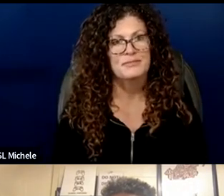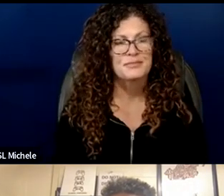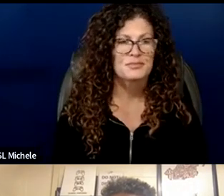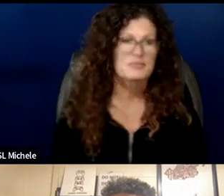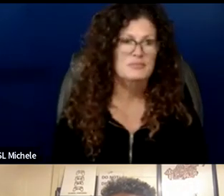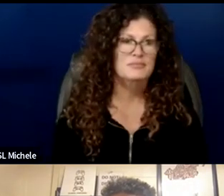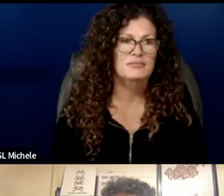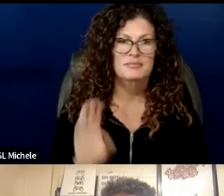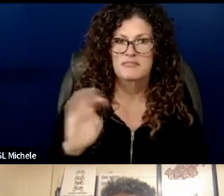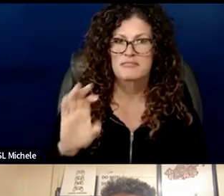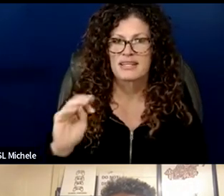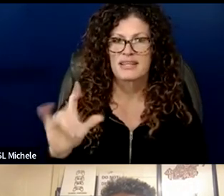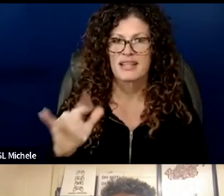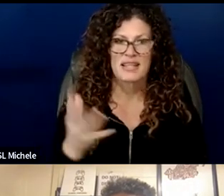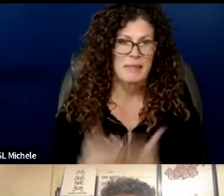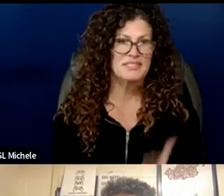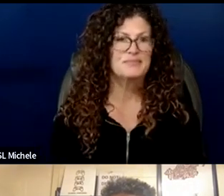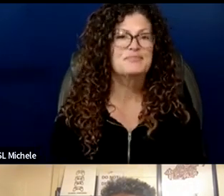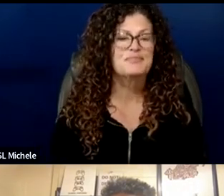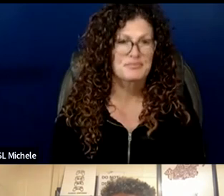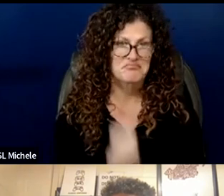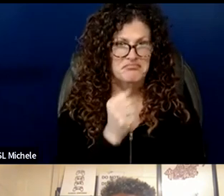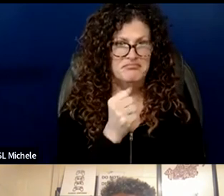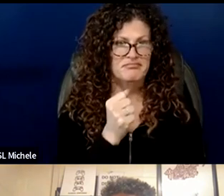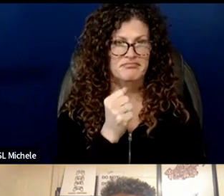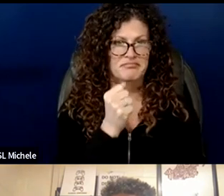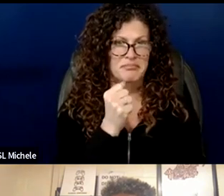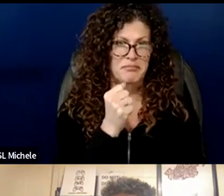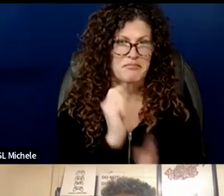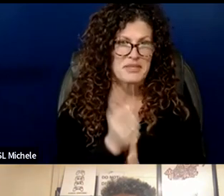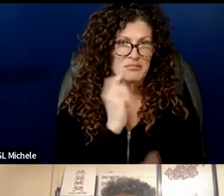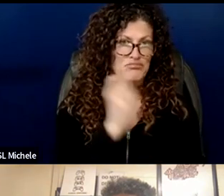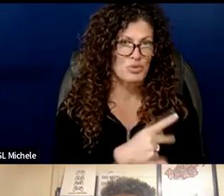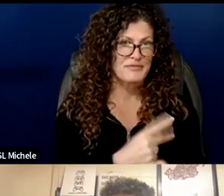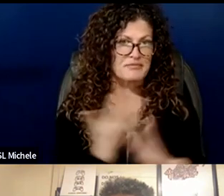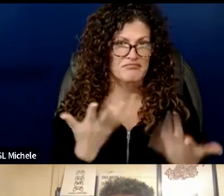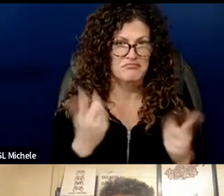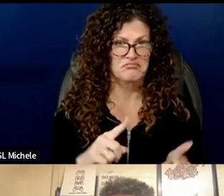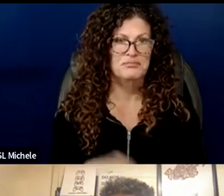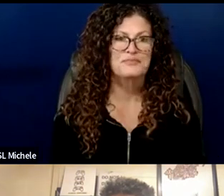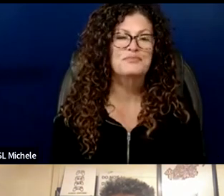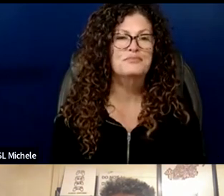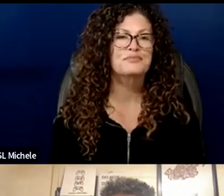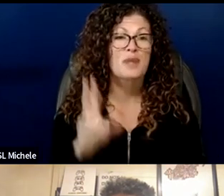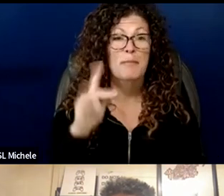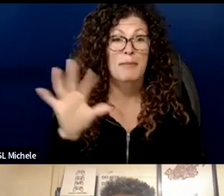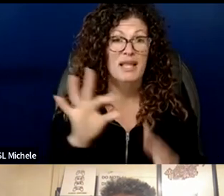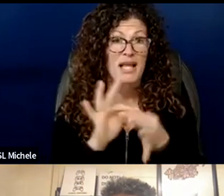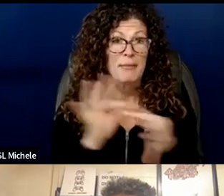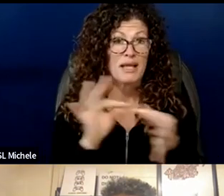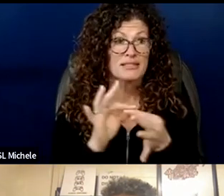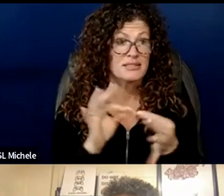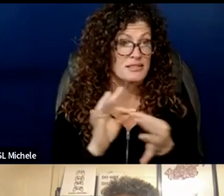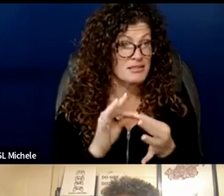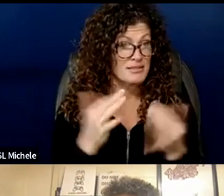mr mcneil is absent thank you the minutes are approved unanimously thank you very much our next item public comments will take us to six o